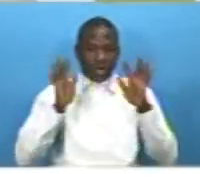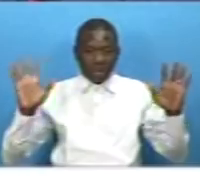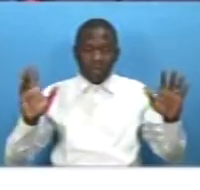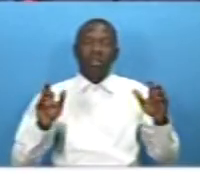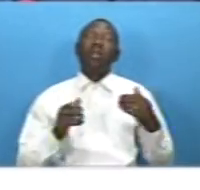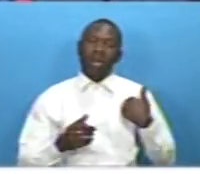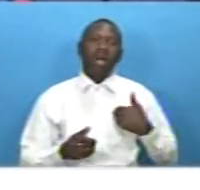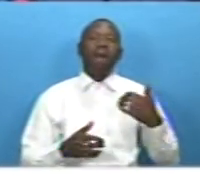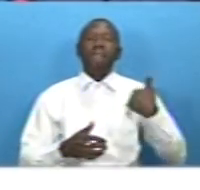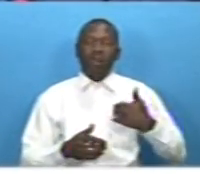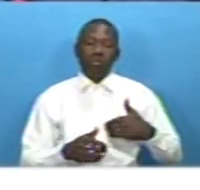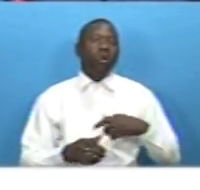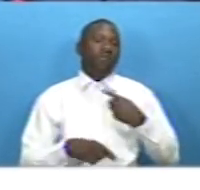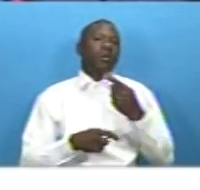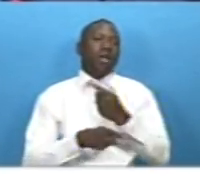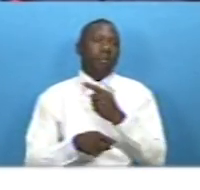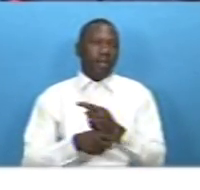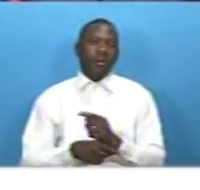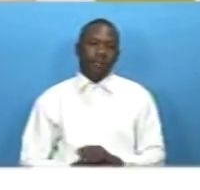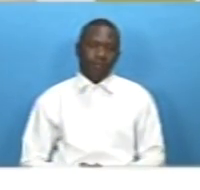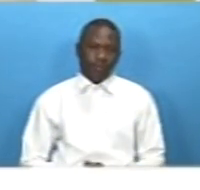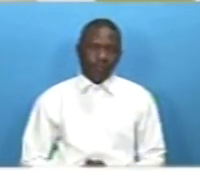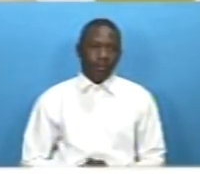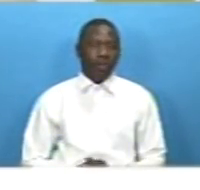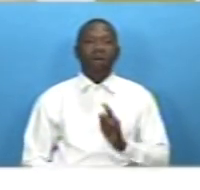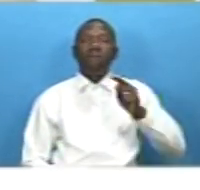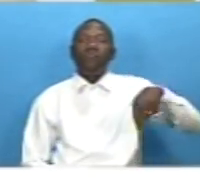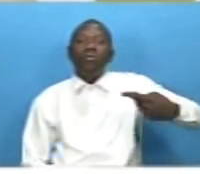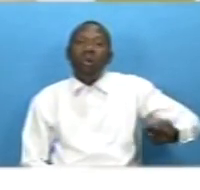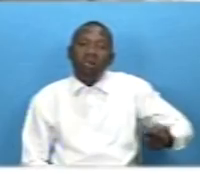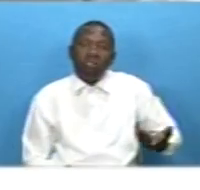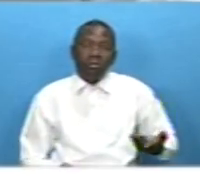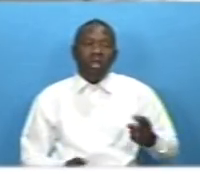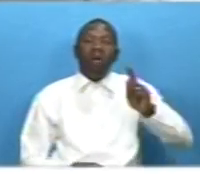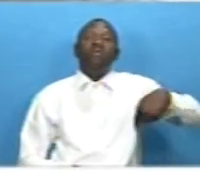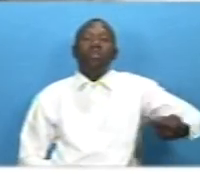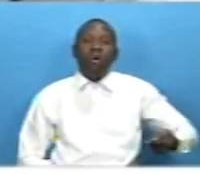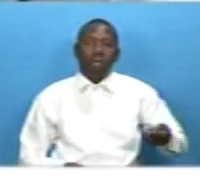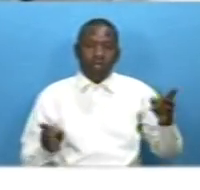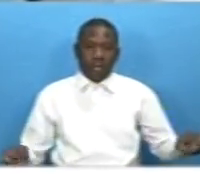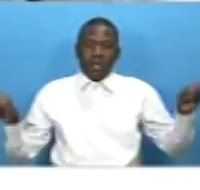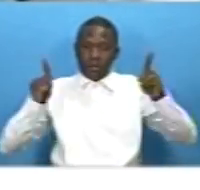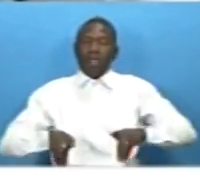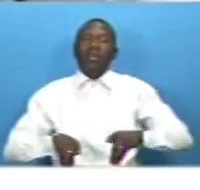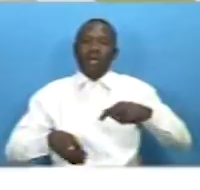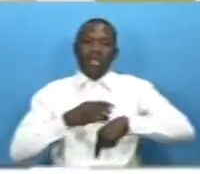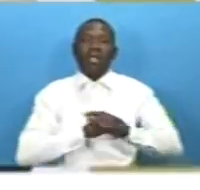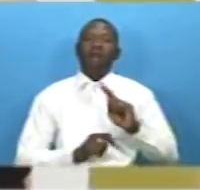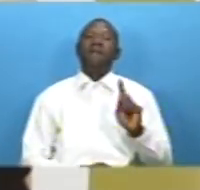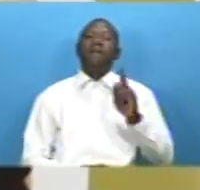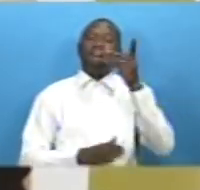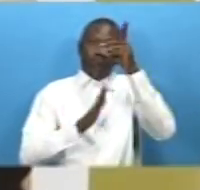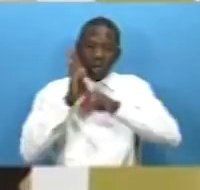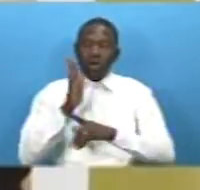for participating in the festival